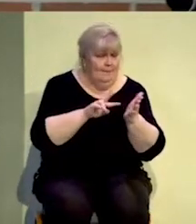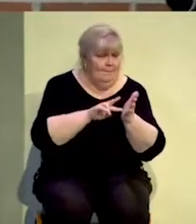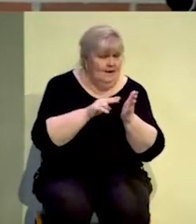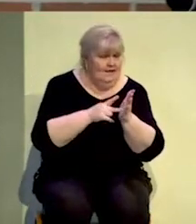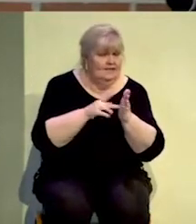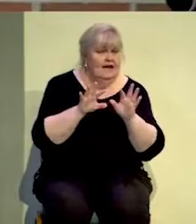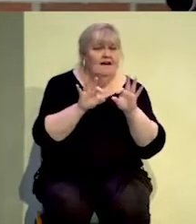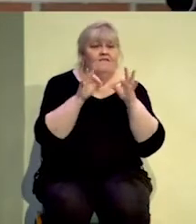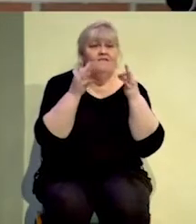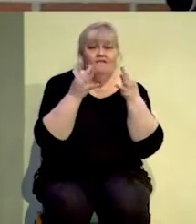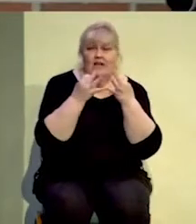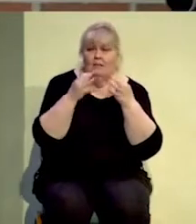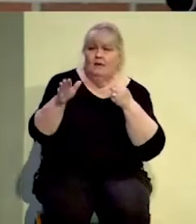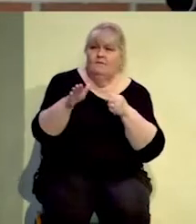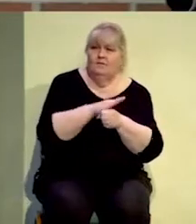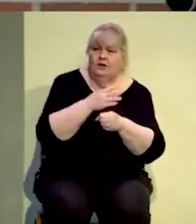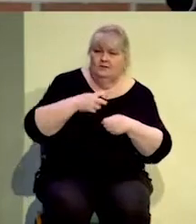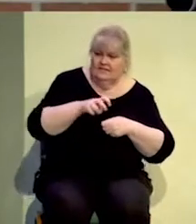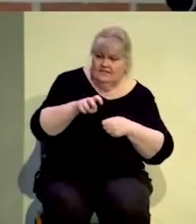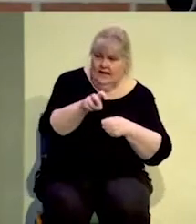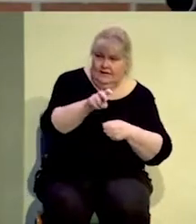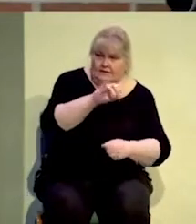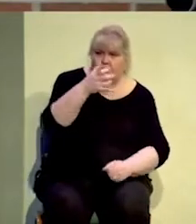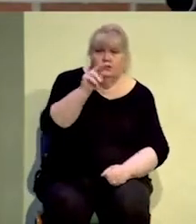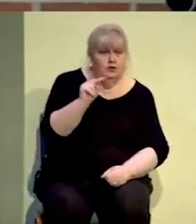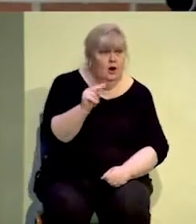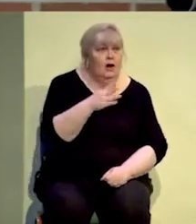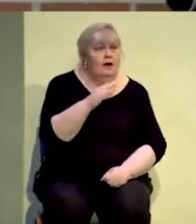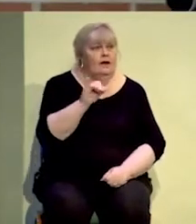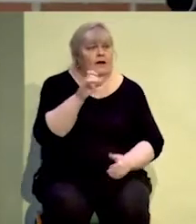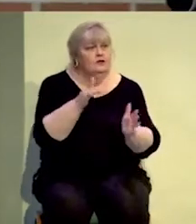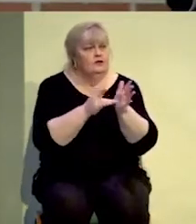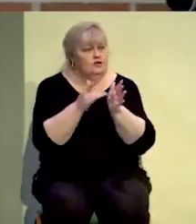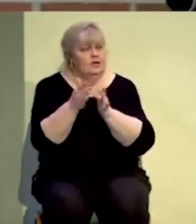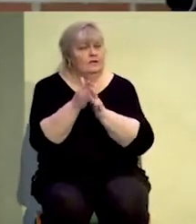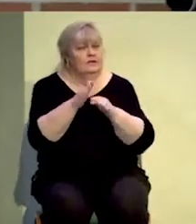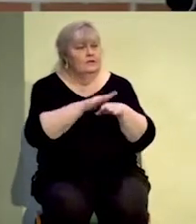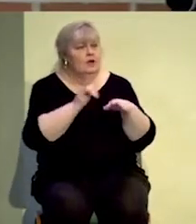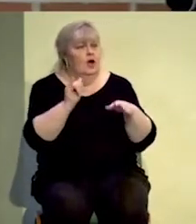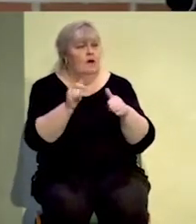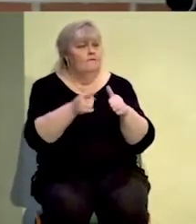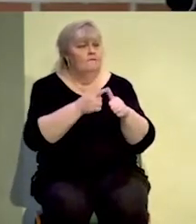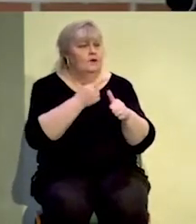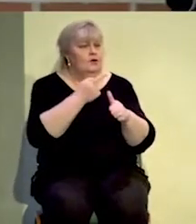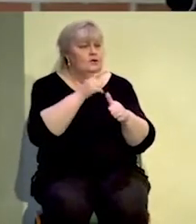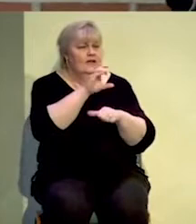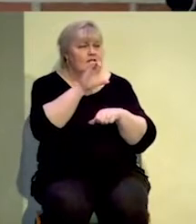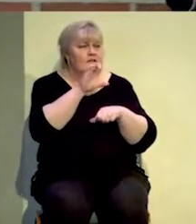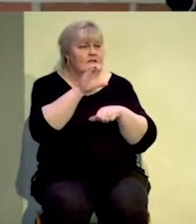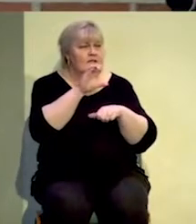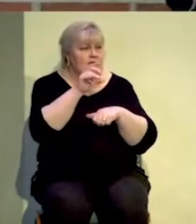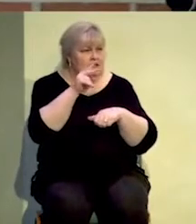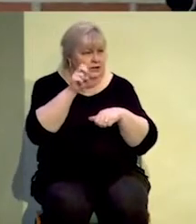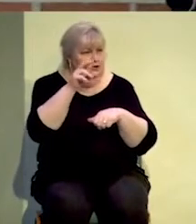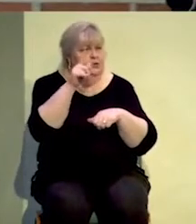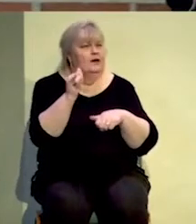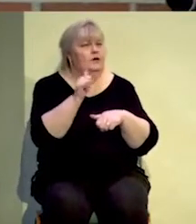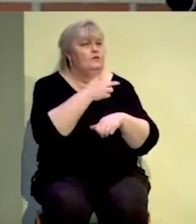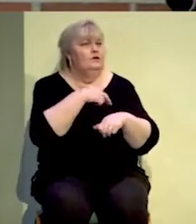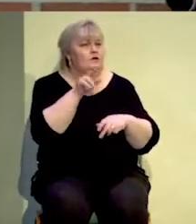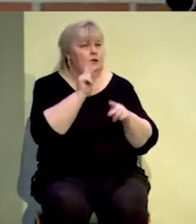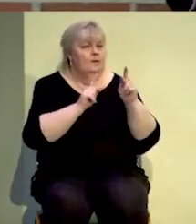of snakes. So John and Jesus called first-century religious leaders deadly